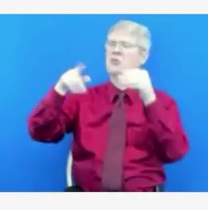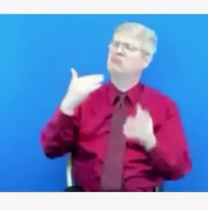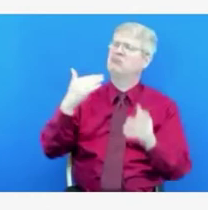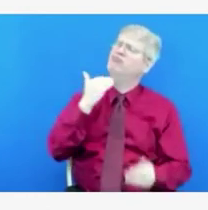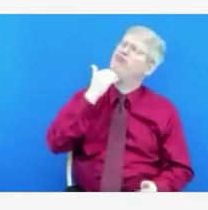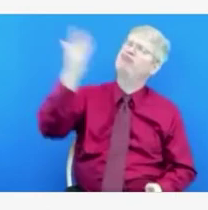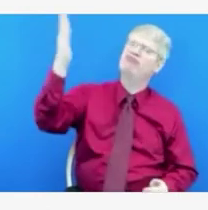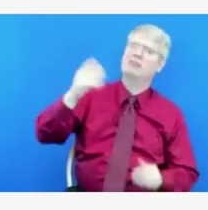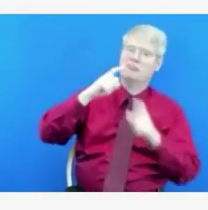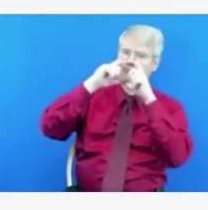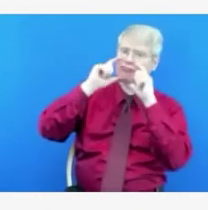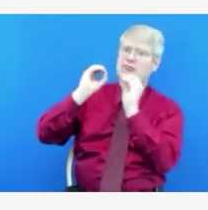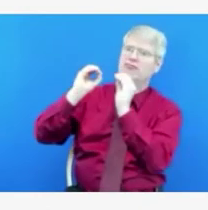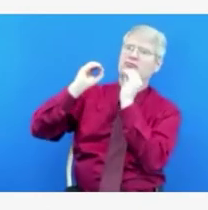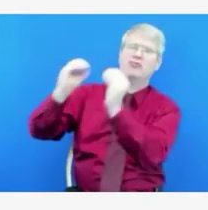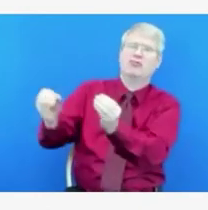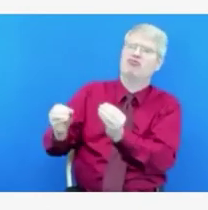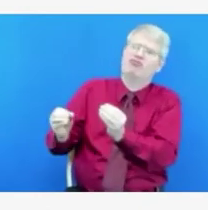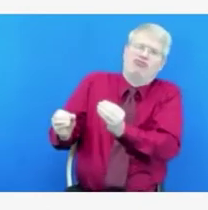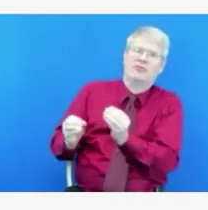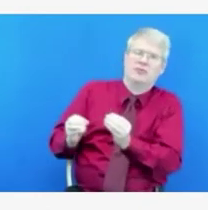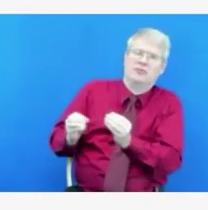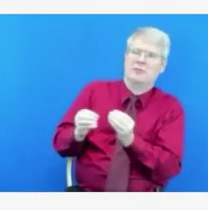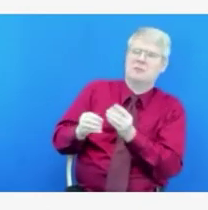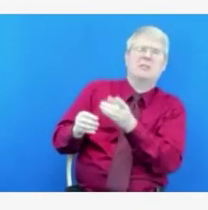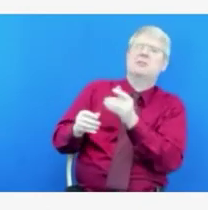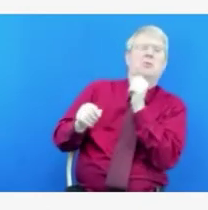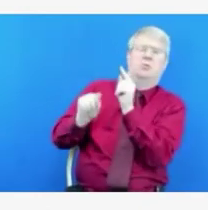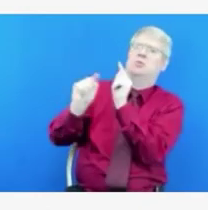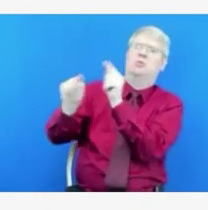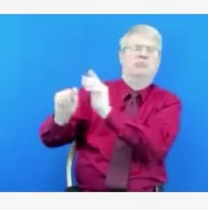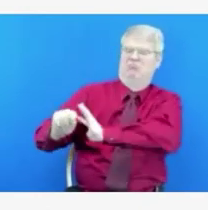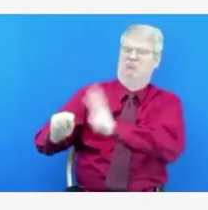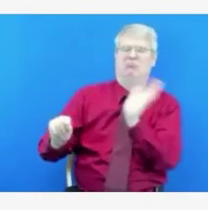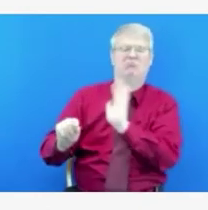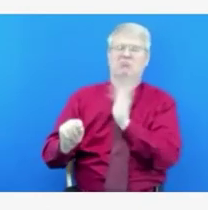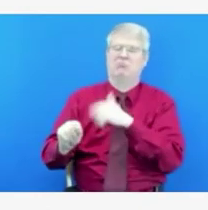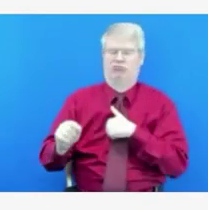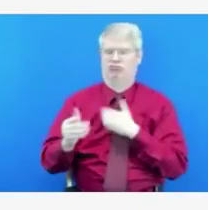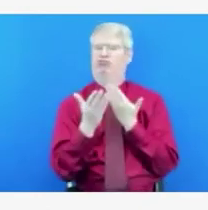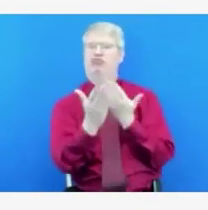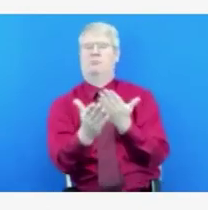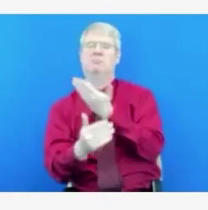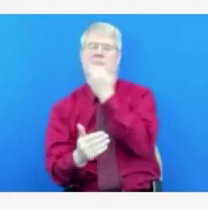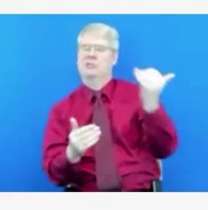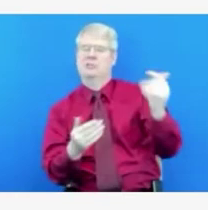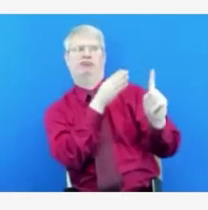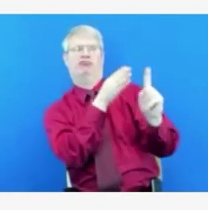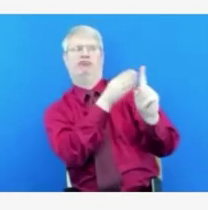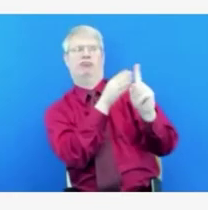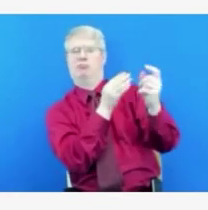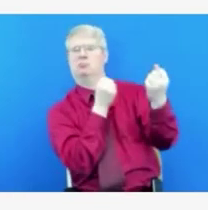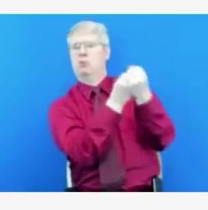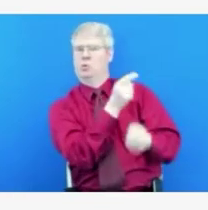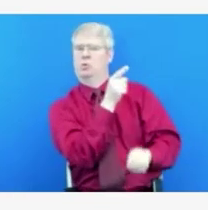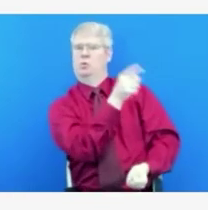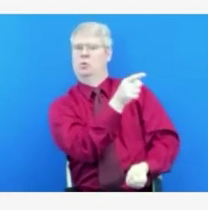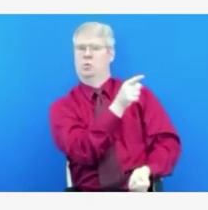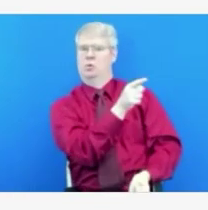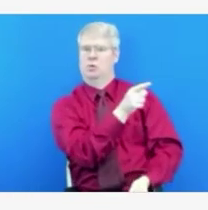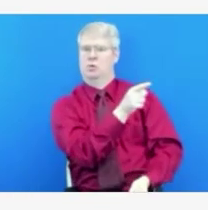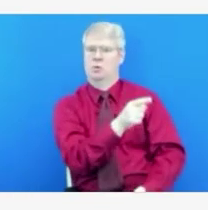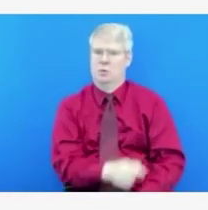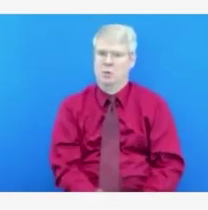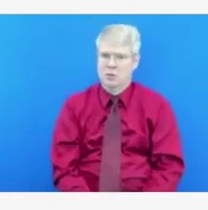the immunity against COVID begins to wane with time, when you qualify for a booster dose of COVID vaccine, get it.